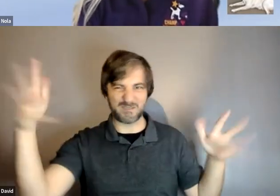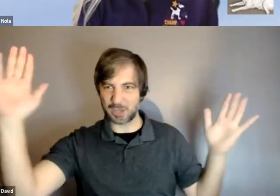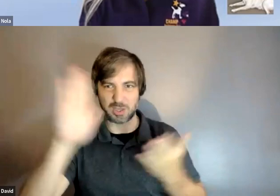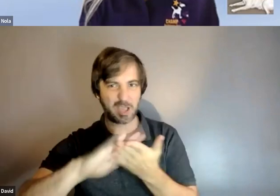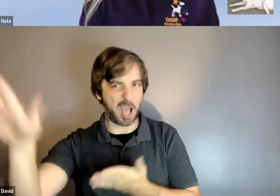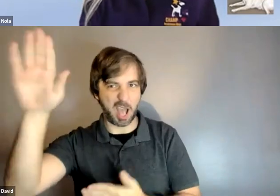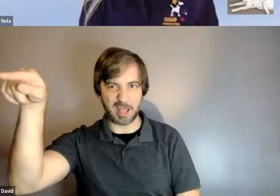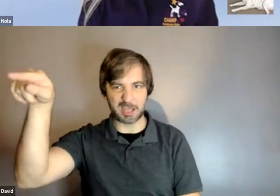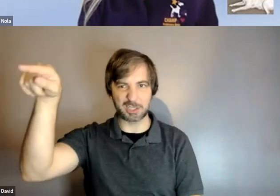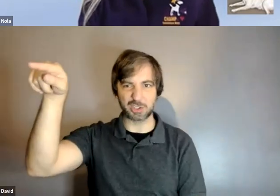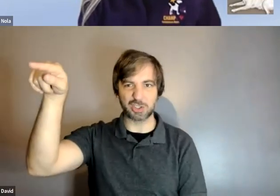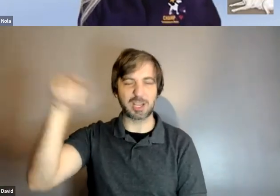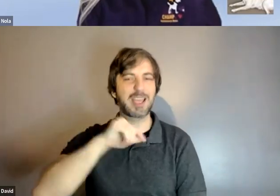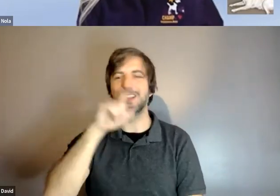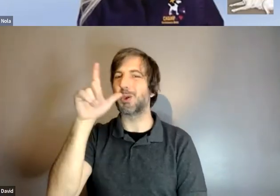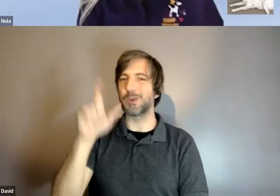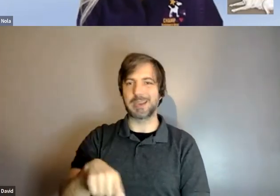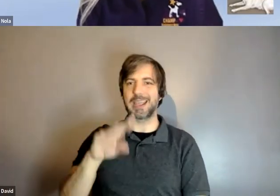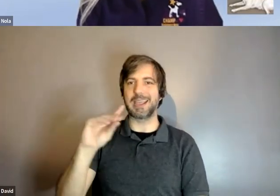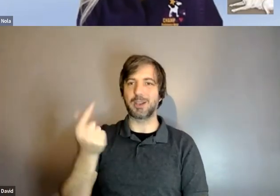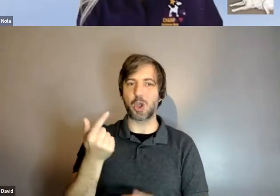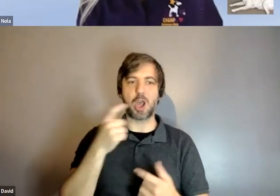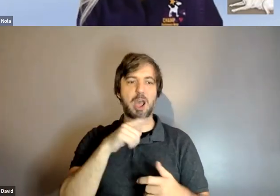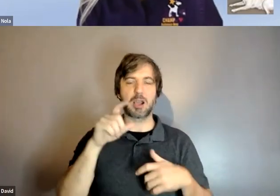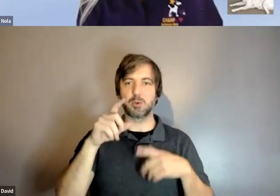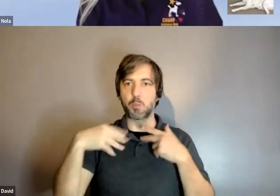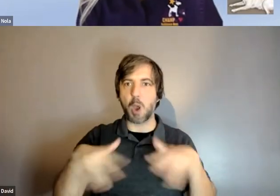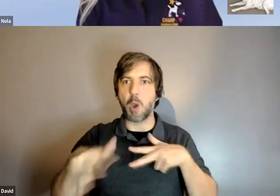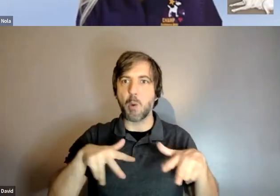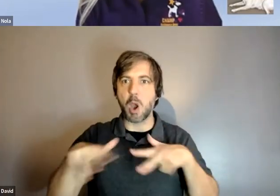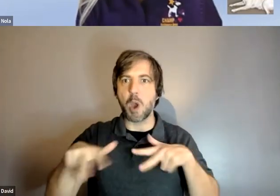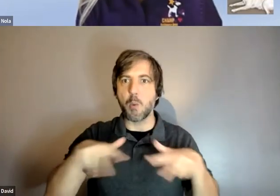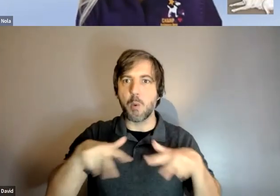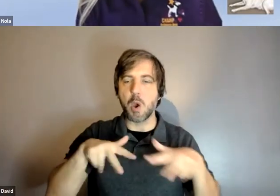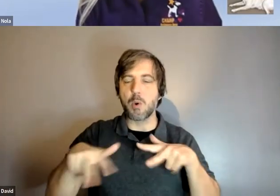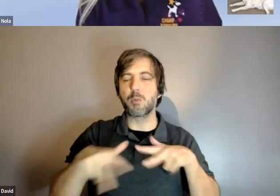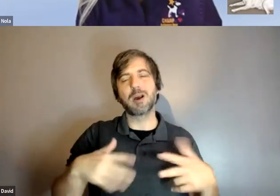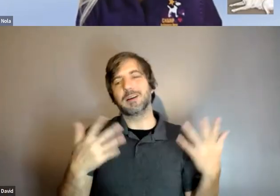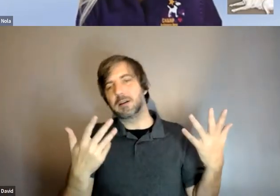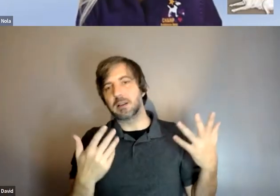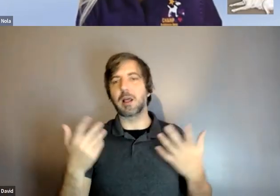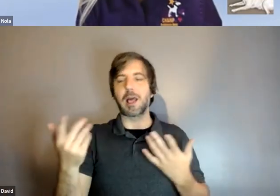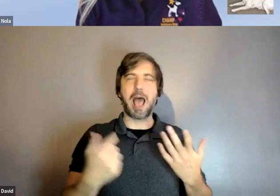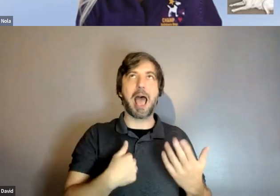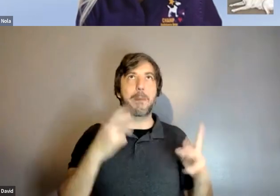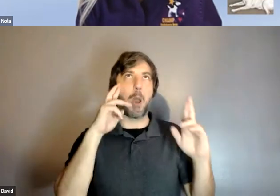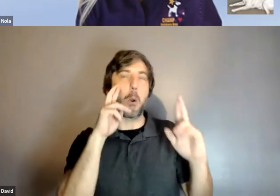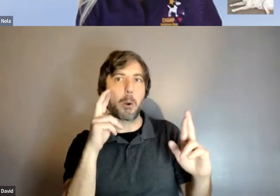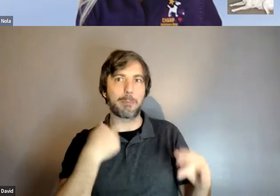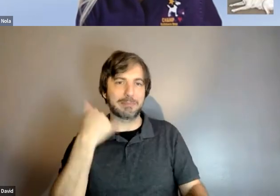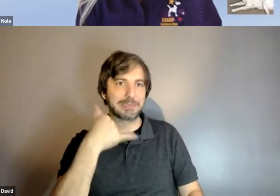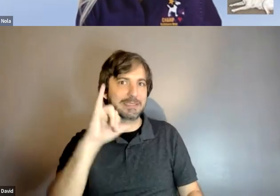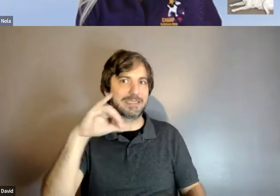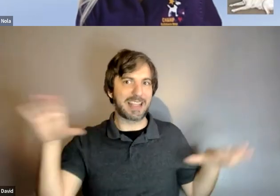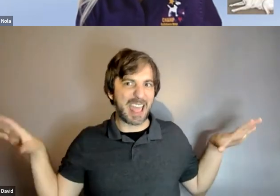mean i don't need a dog that is as agile um but i will be traveling quite actively i realize at least i hope um could continue to